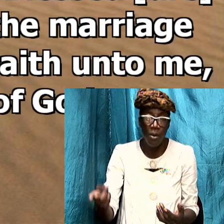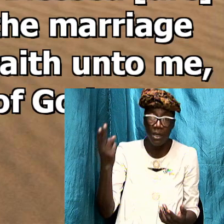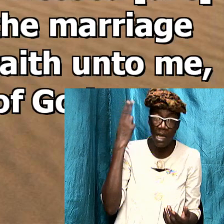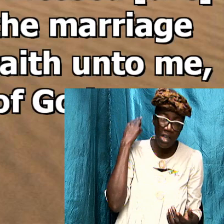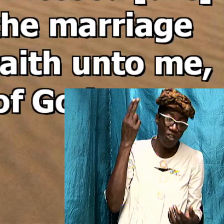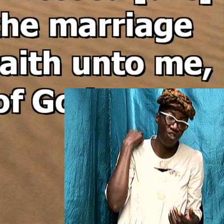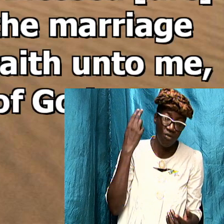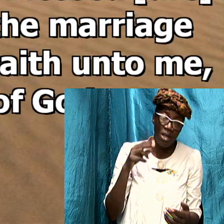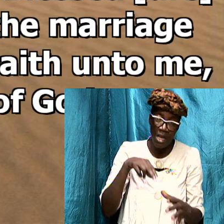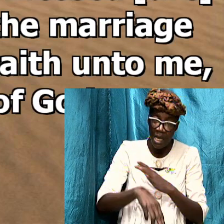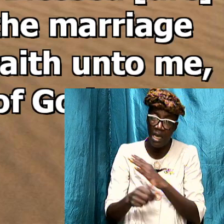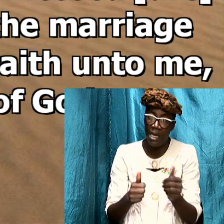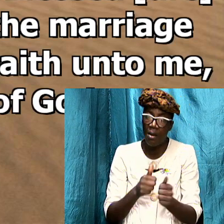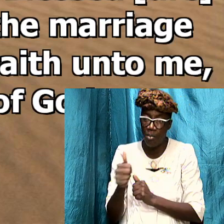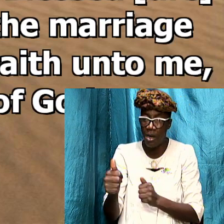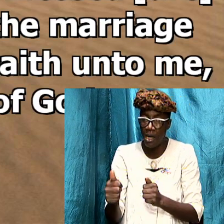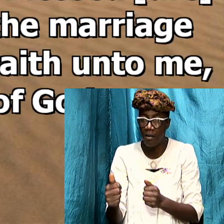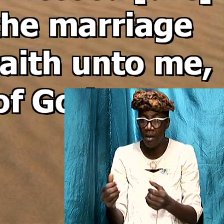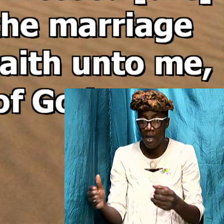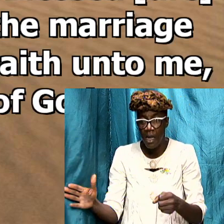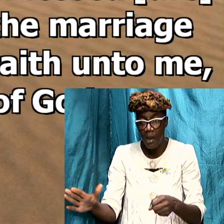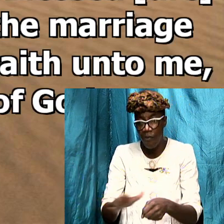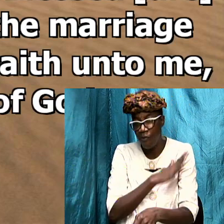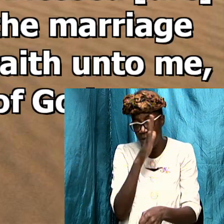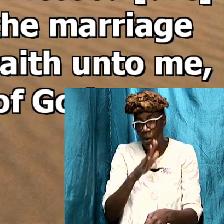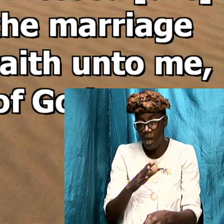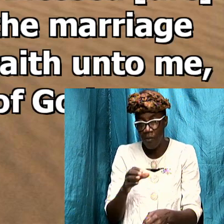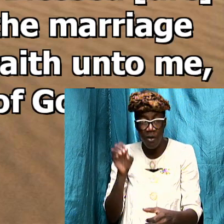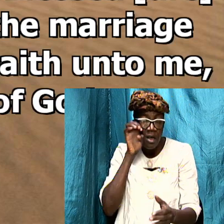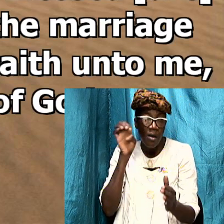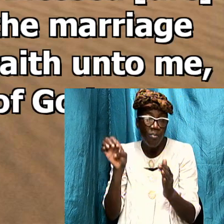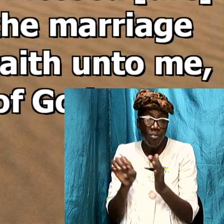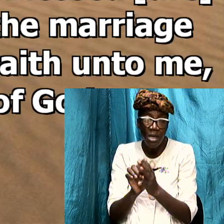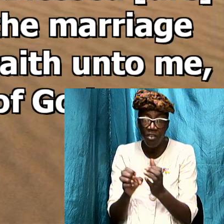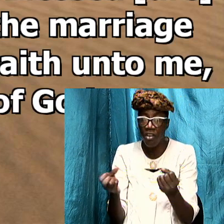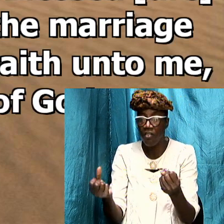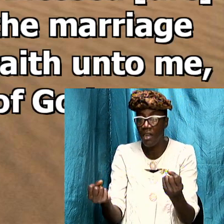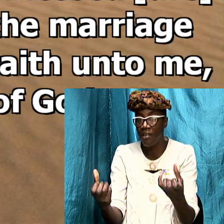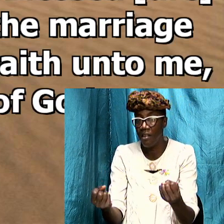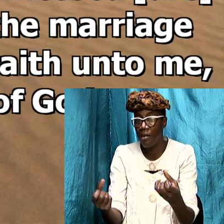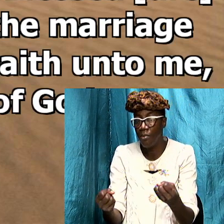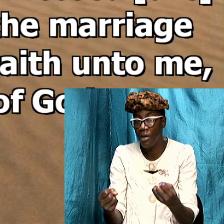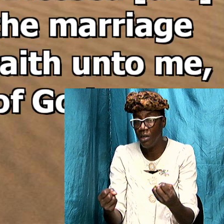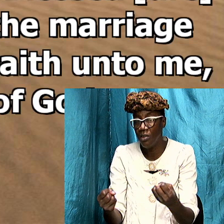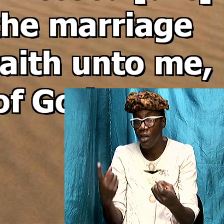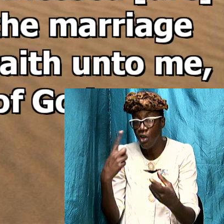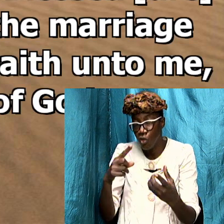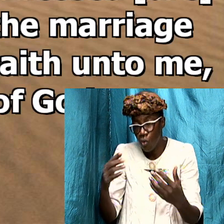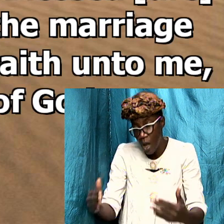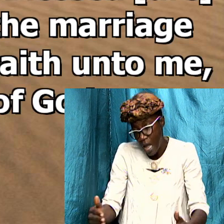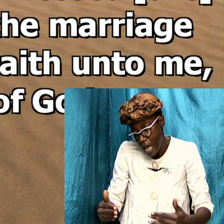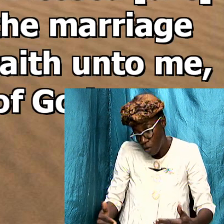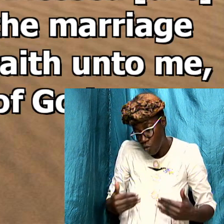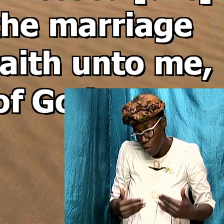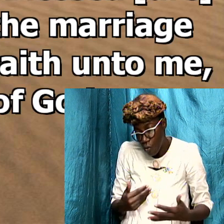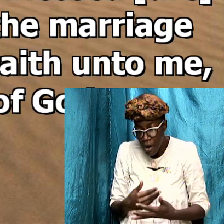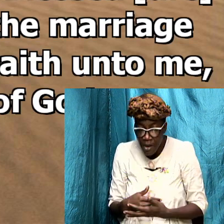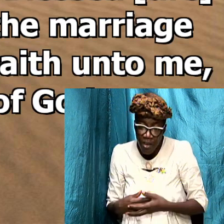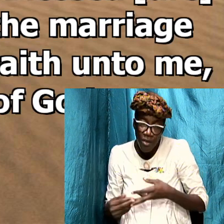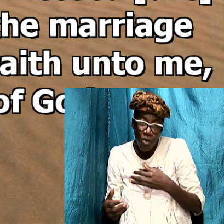and it is just full of pictures and symbols intended to encourage and comfort